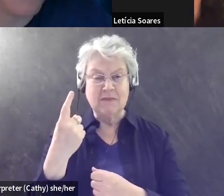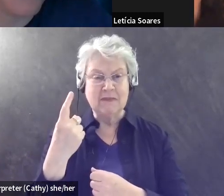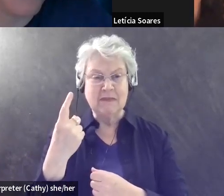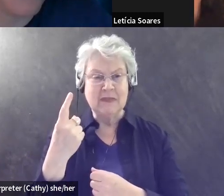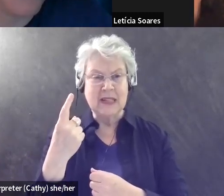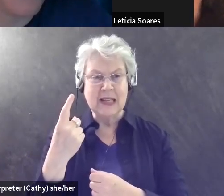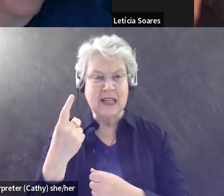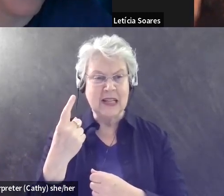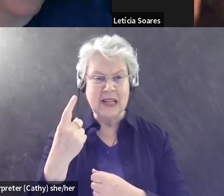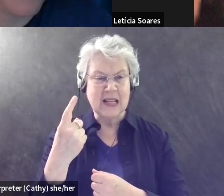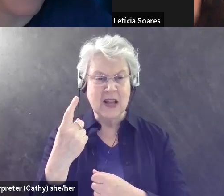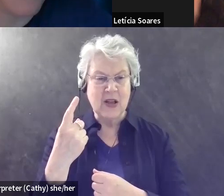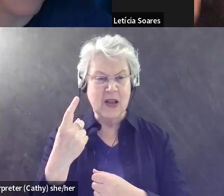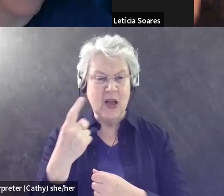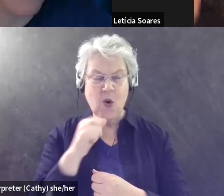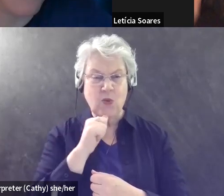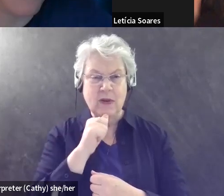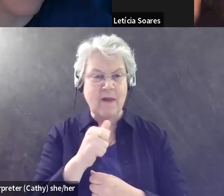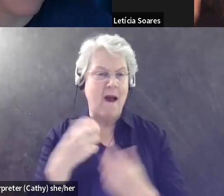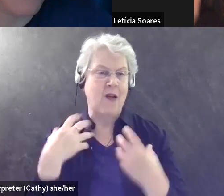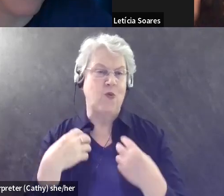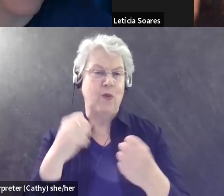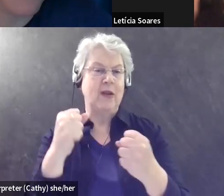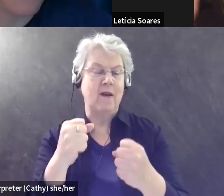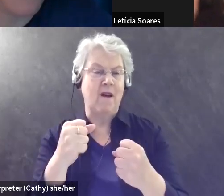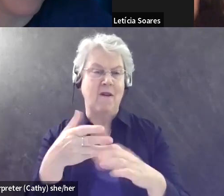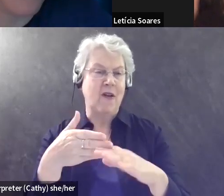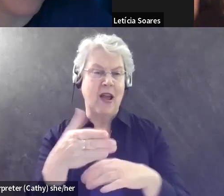to recover, fully recover from COVID-19.